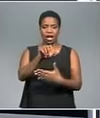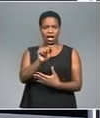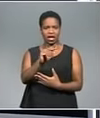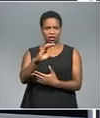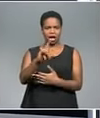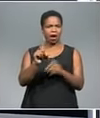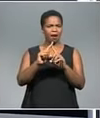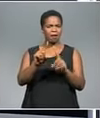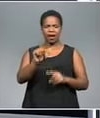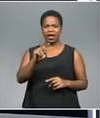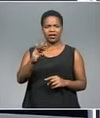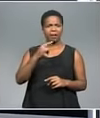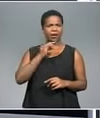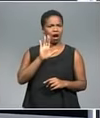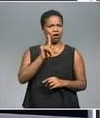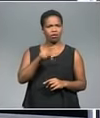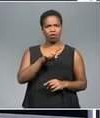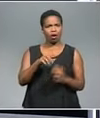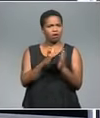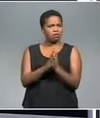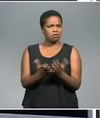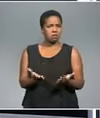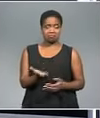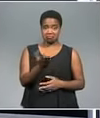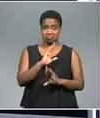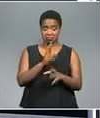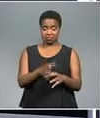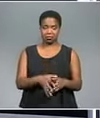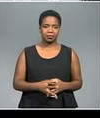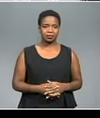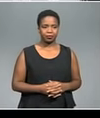party doesn't believe it's done anything wrong. Samkelo Maseko reports.